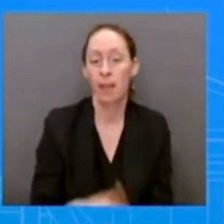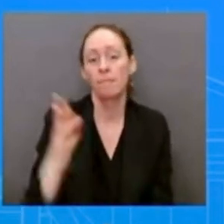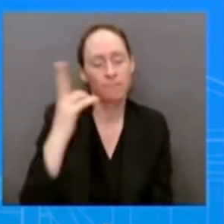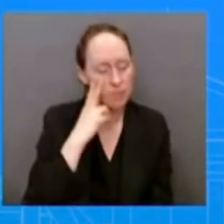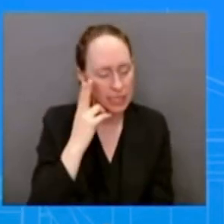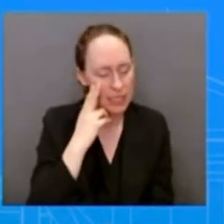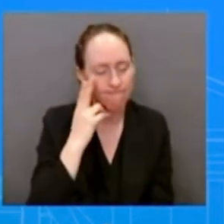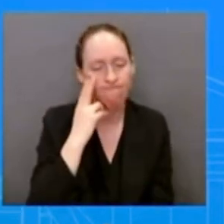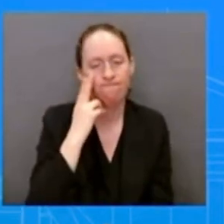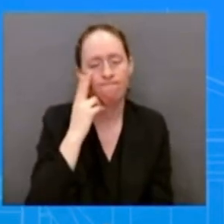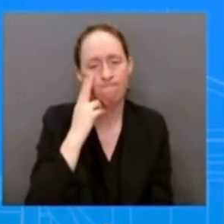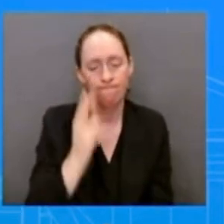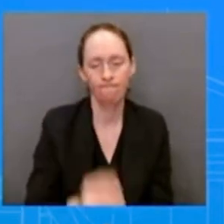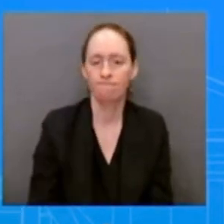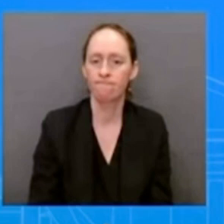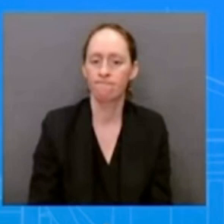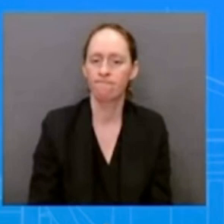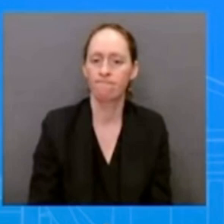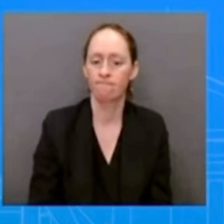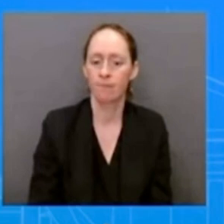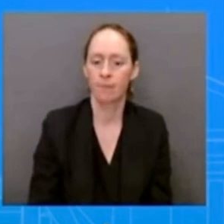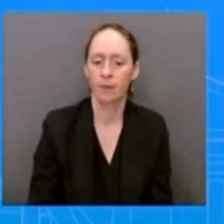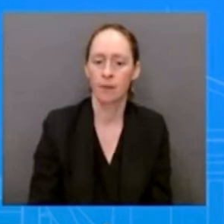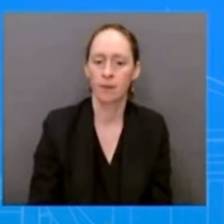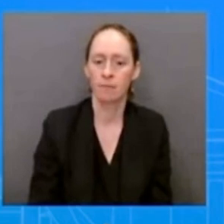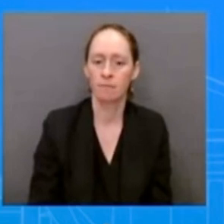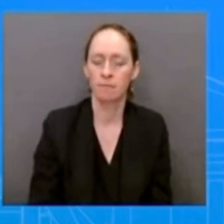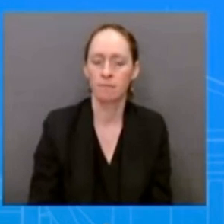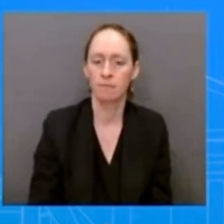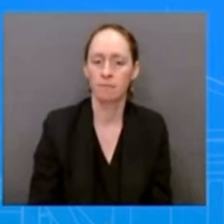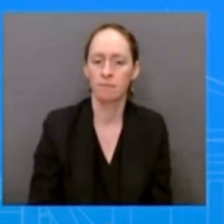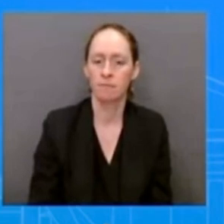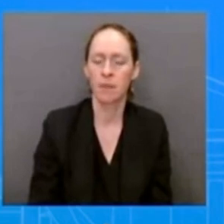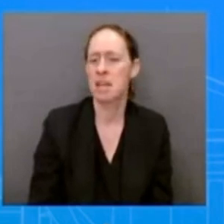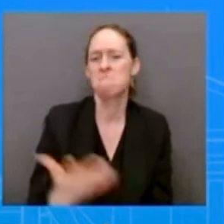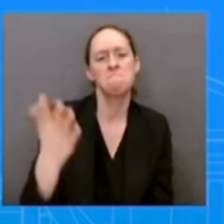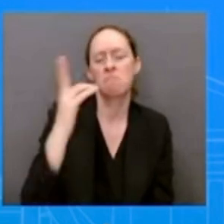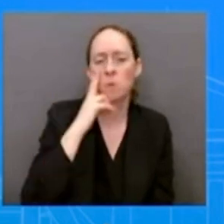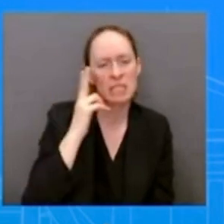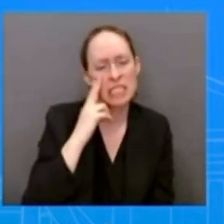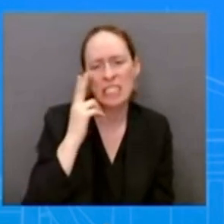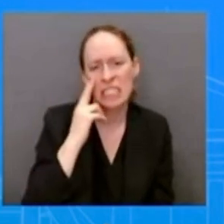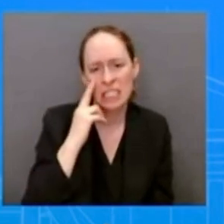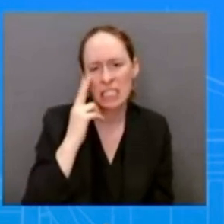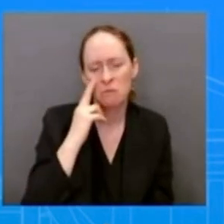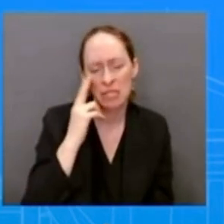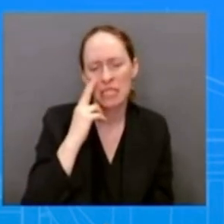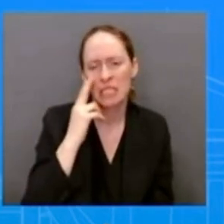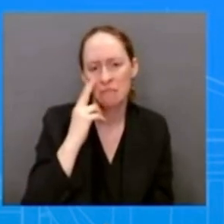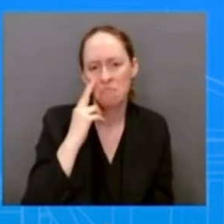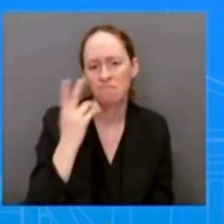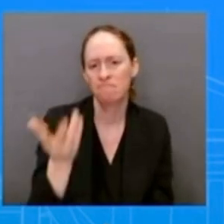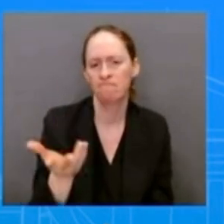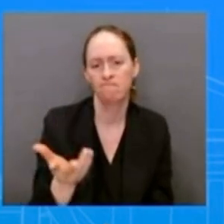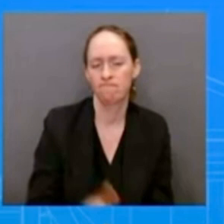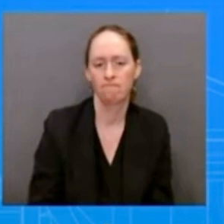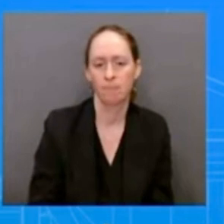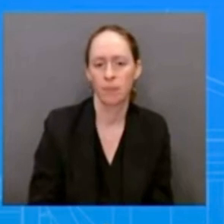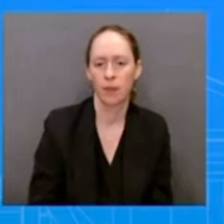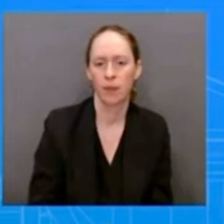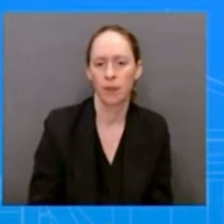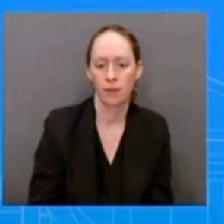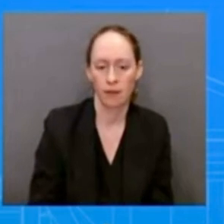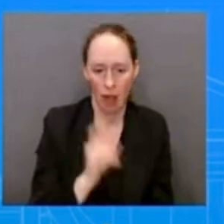bilateral relations with the north korea jenny i i just uh i think we need to dive into that a little bit more deeply and and try to under